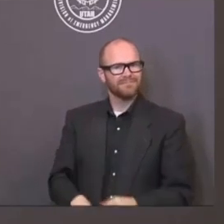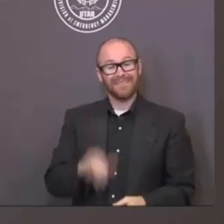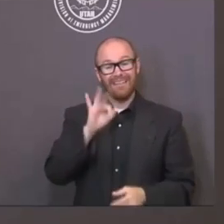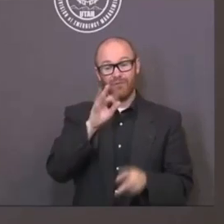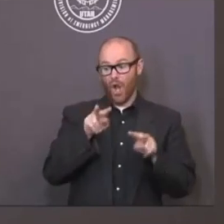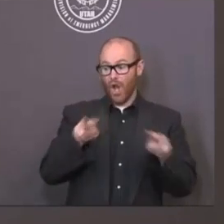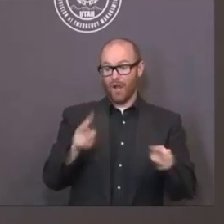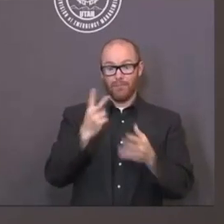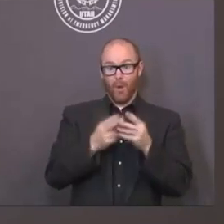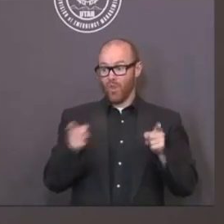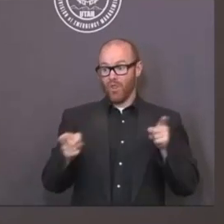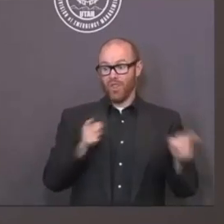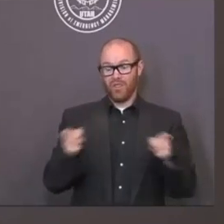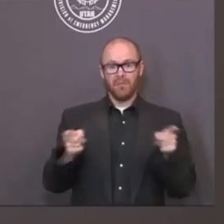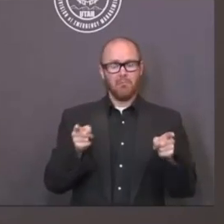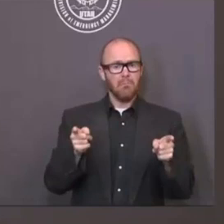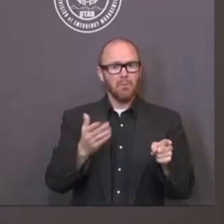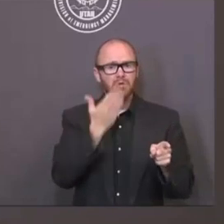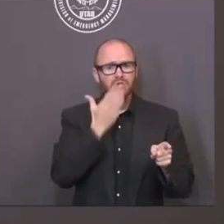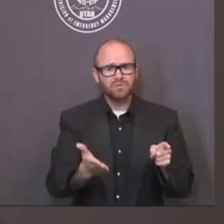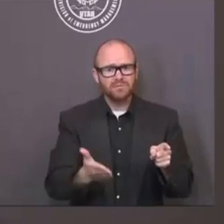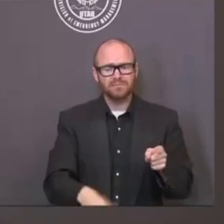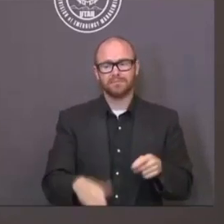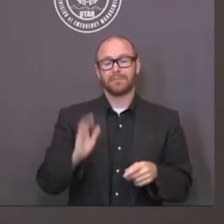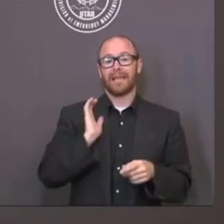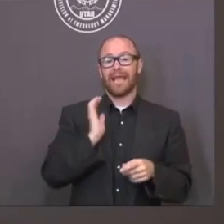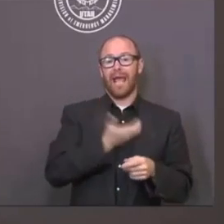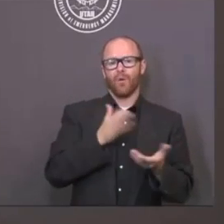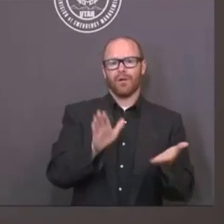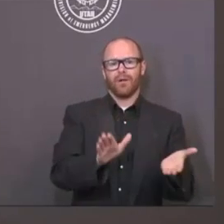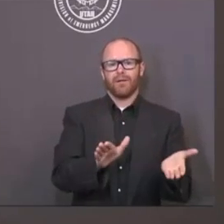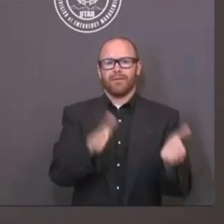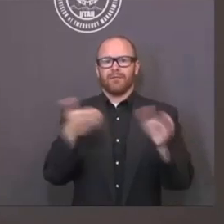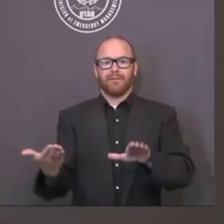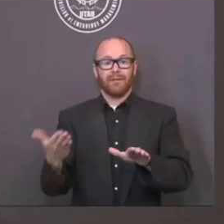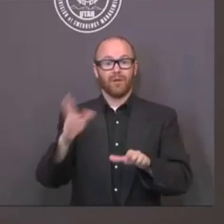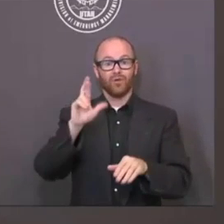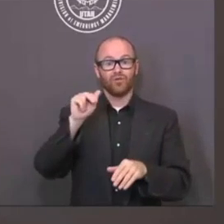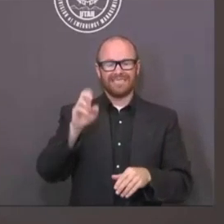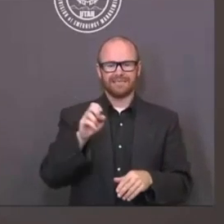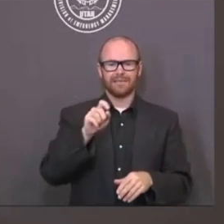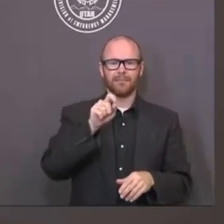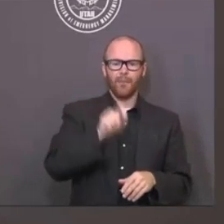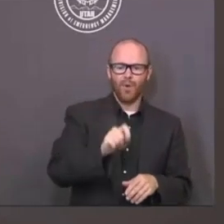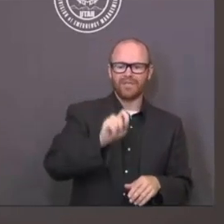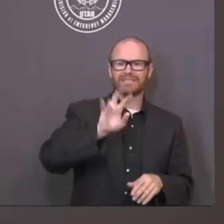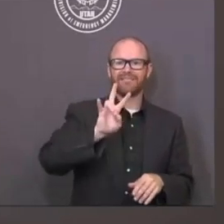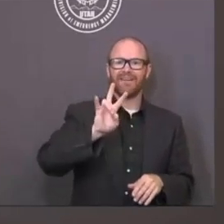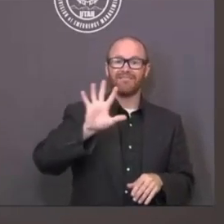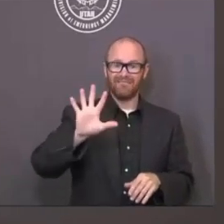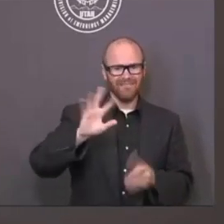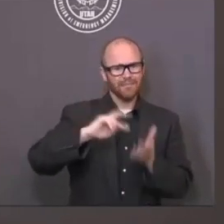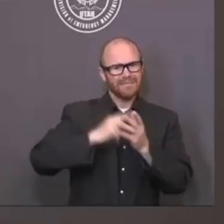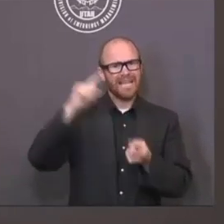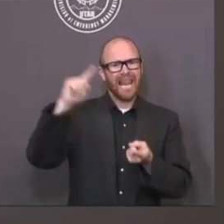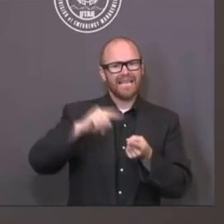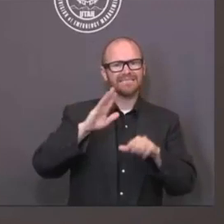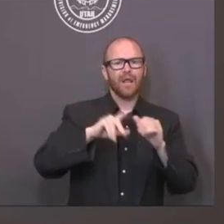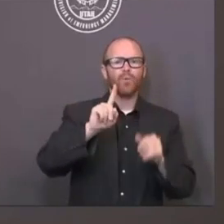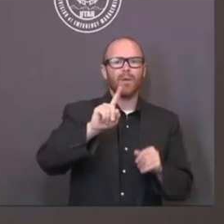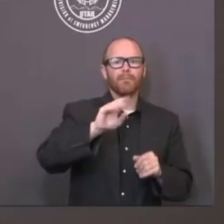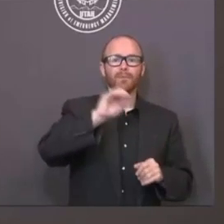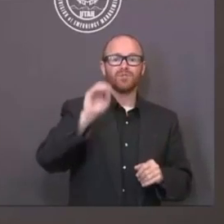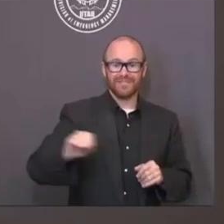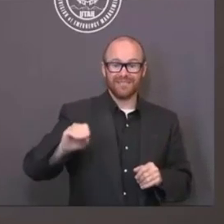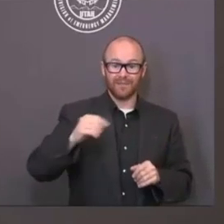Our fatality rate now is less than 1%. It's at .745 of a percent, the